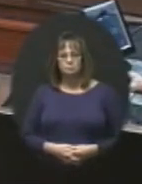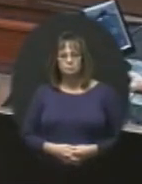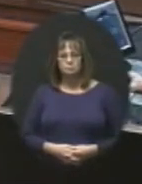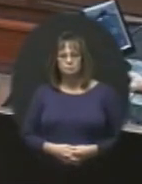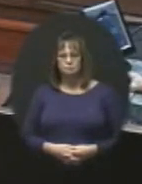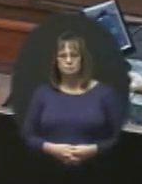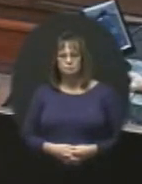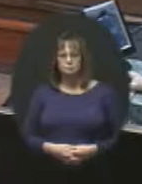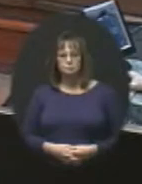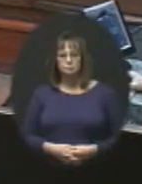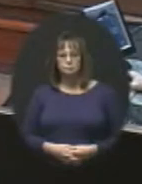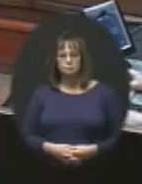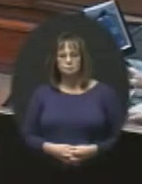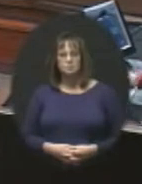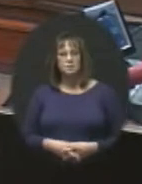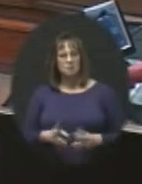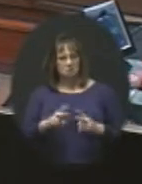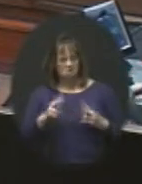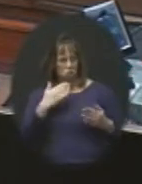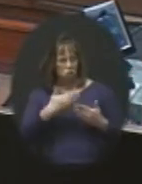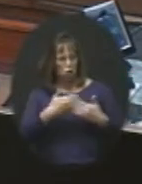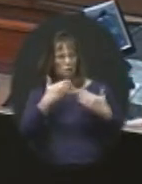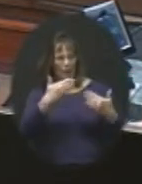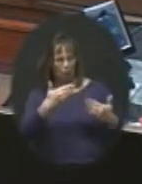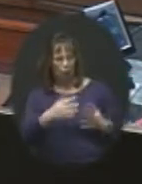Thank you. That's very good. Thank you.